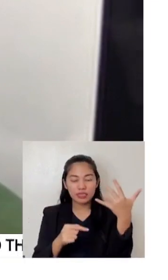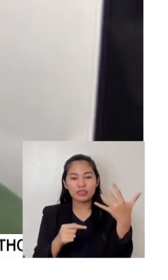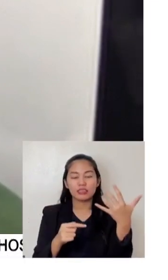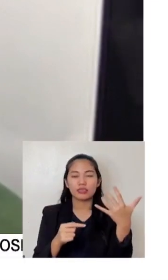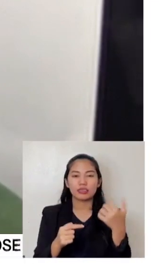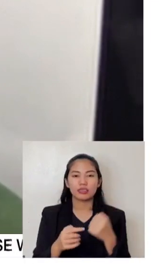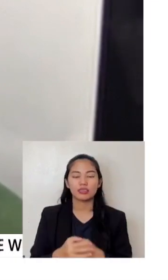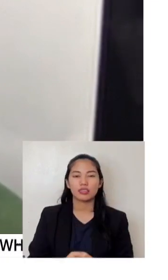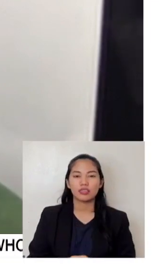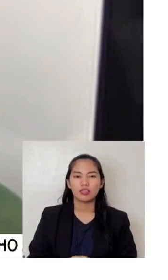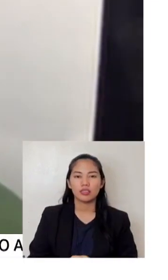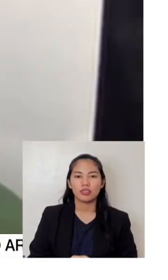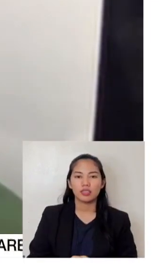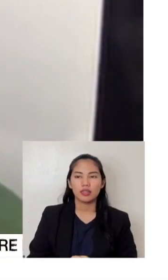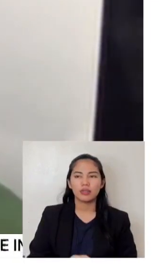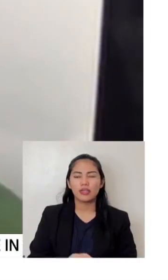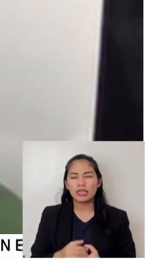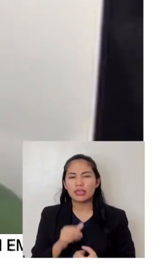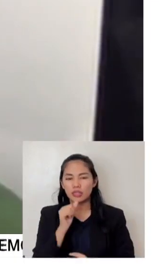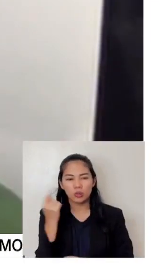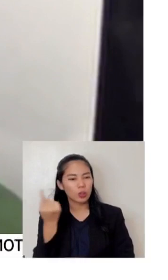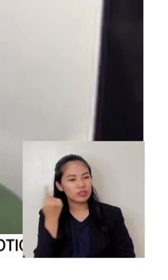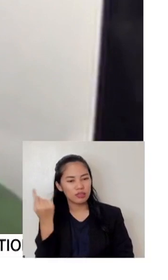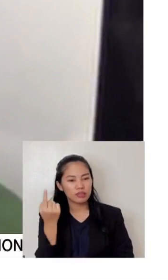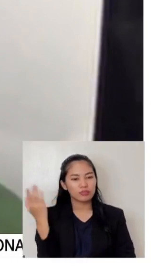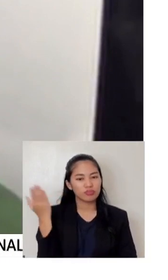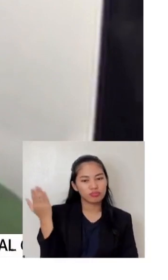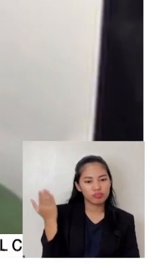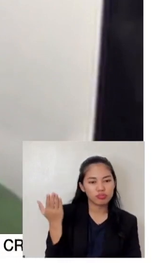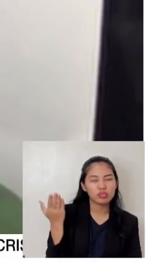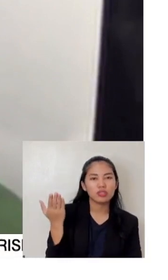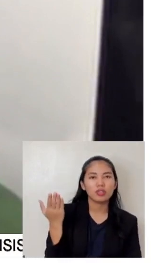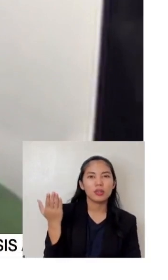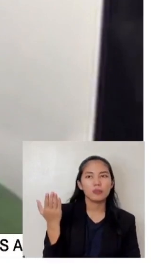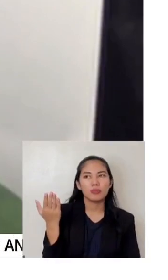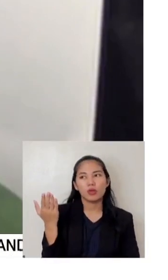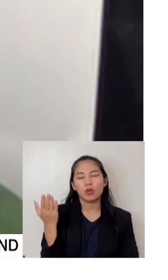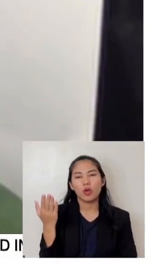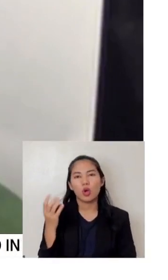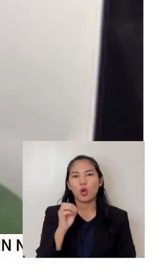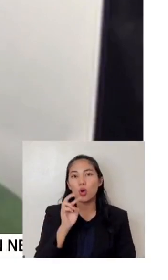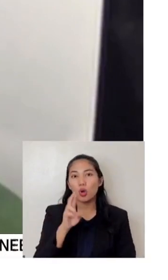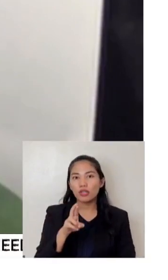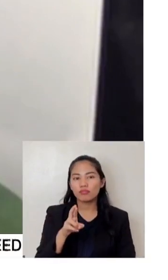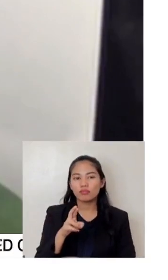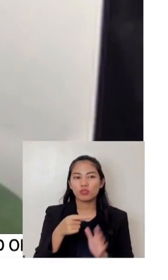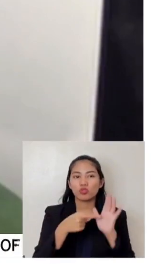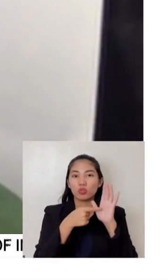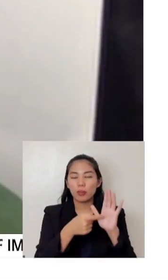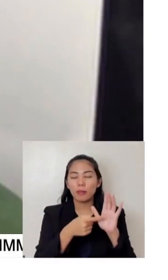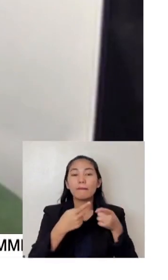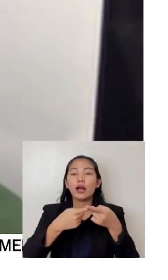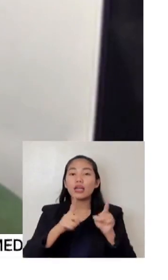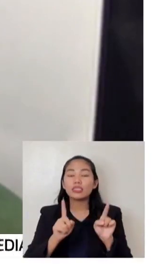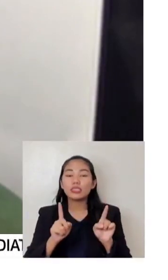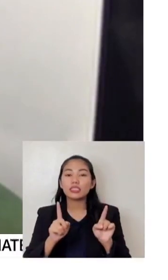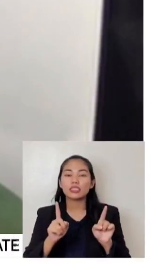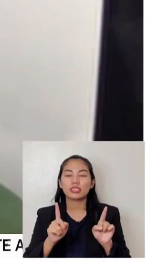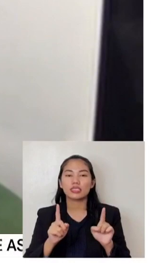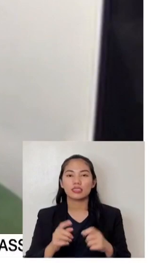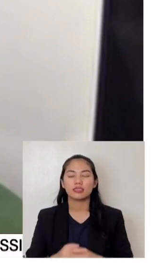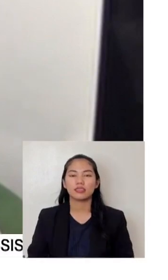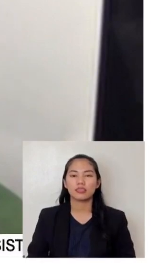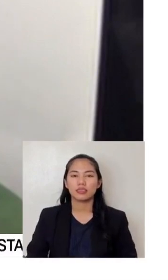what they have said, beyond the images that they project, but at the same time, you know,